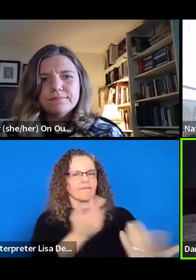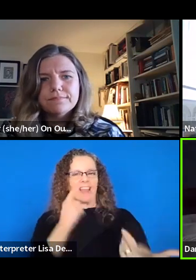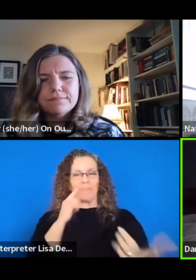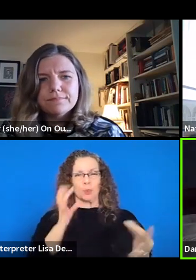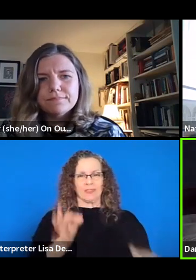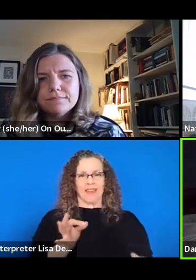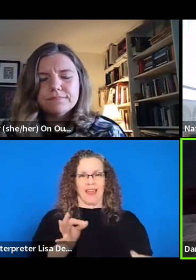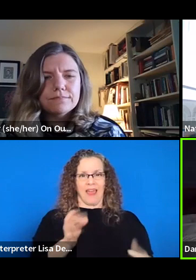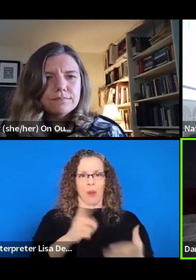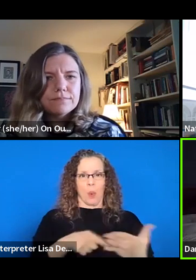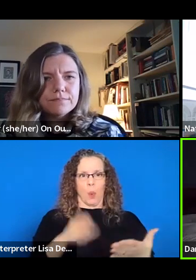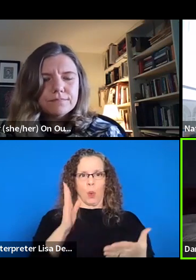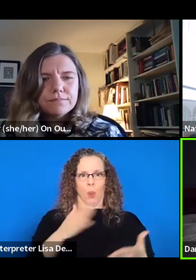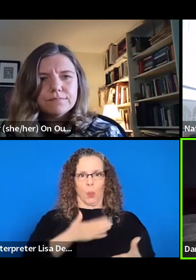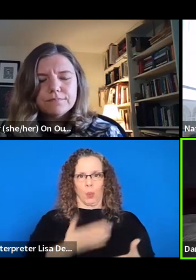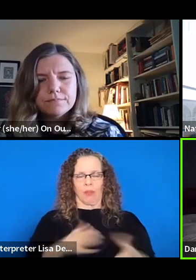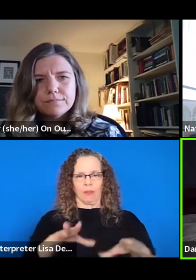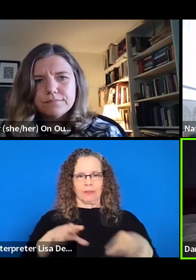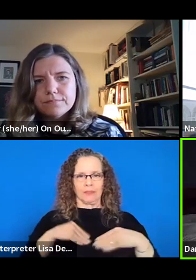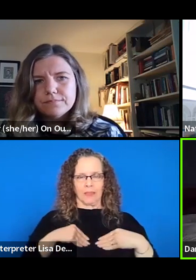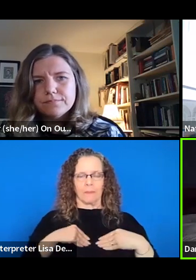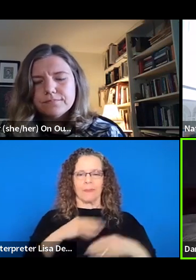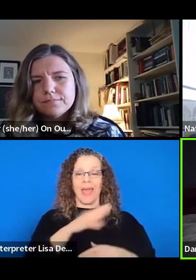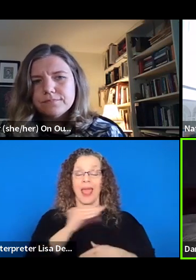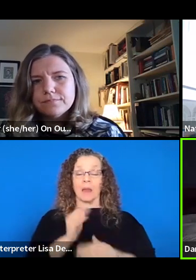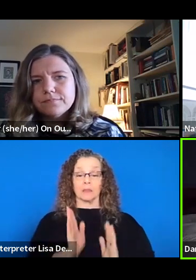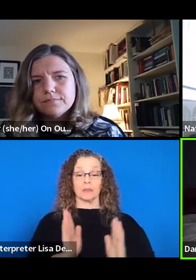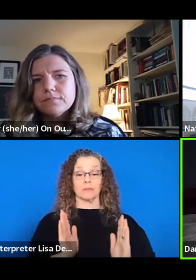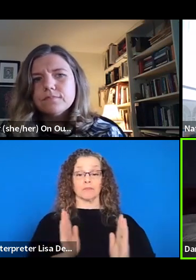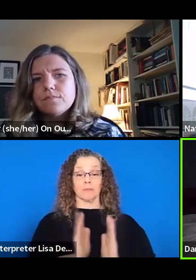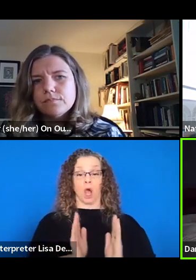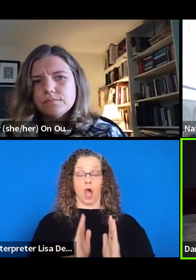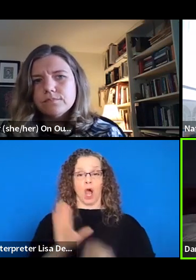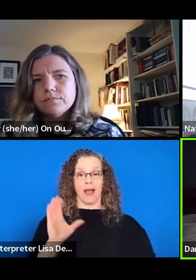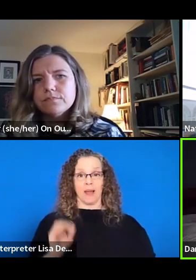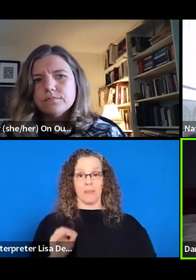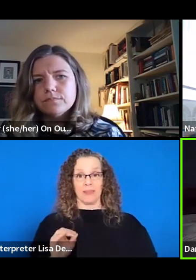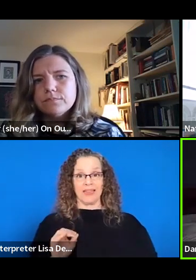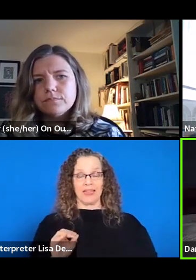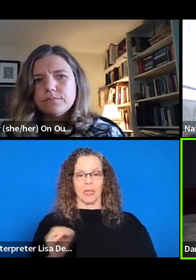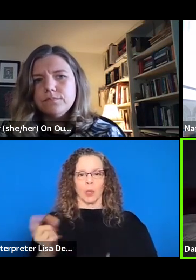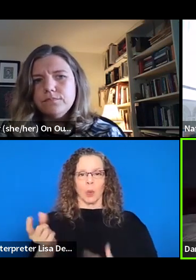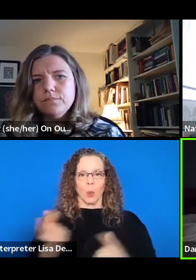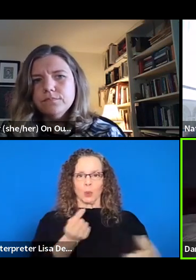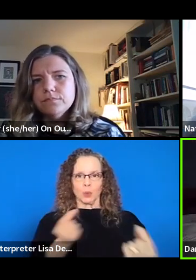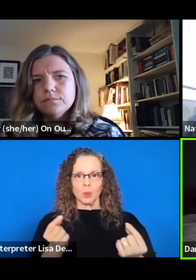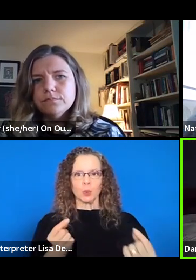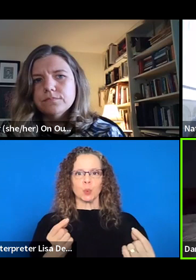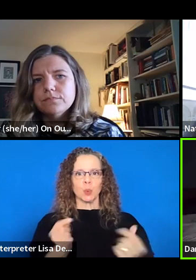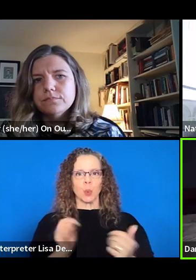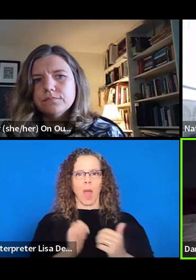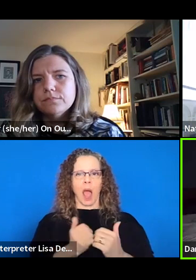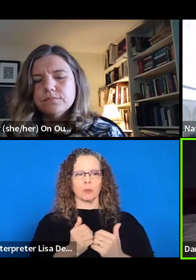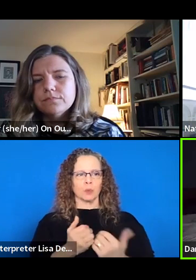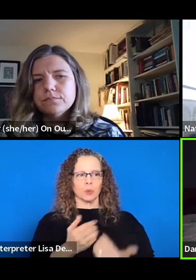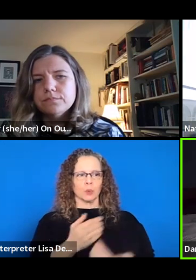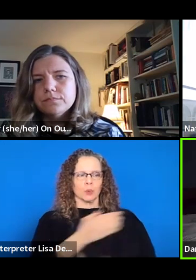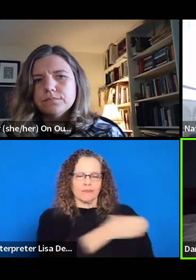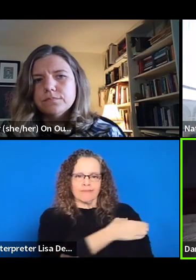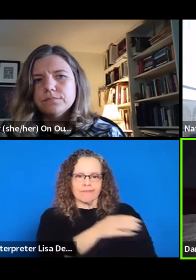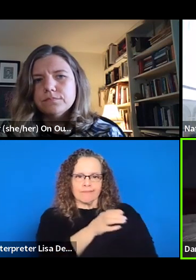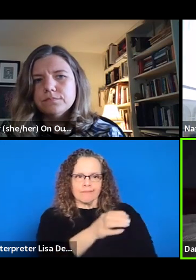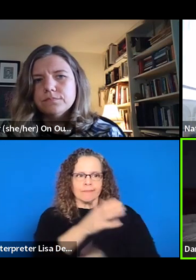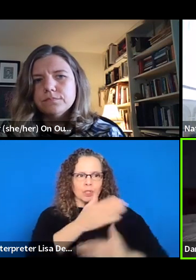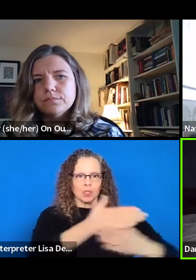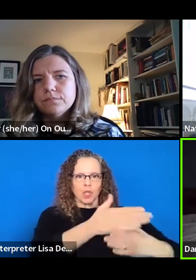like a smaller organization does to like overcome some of these hurdles or to do some power sharing around this stuff. So for instance,